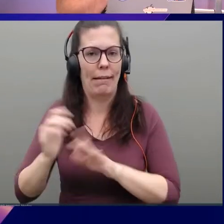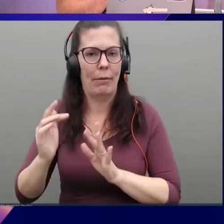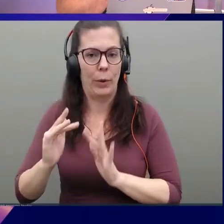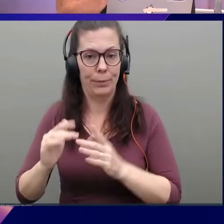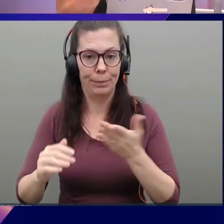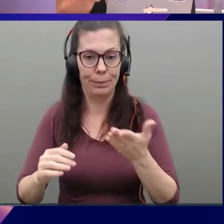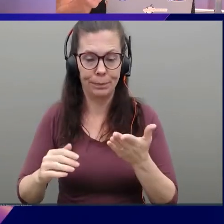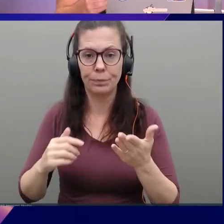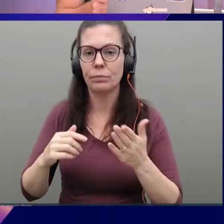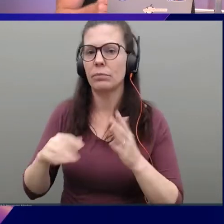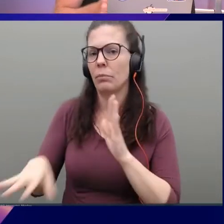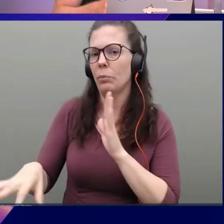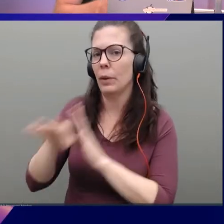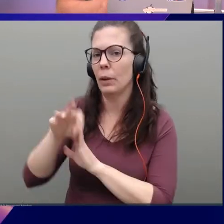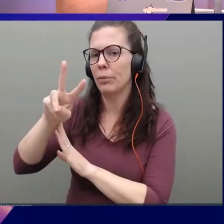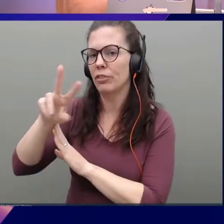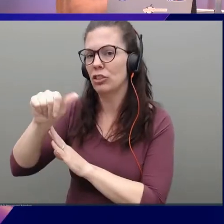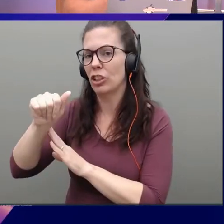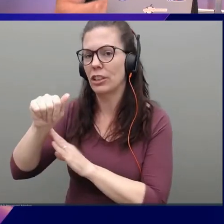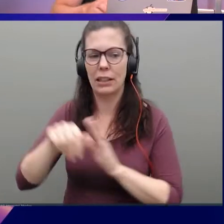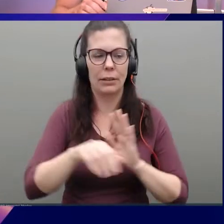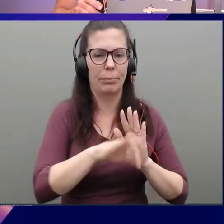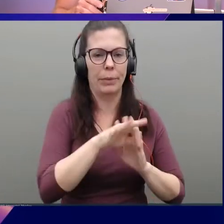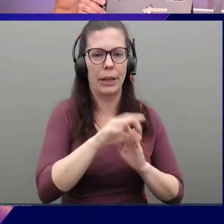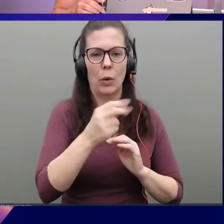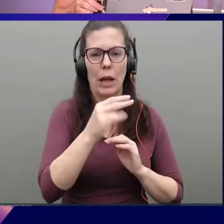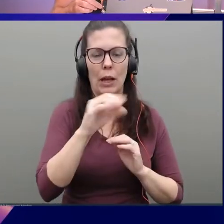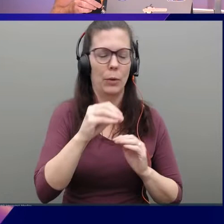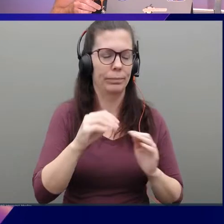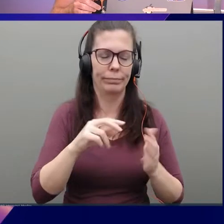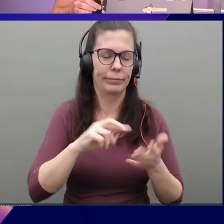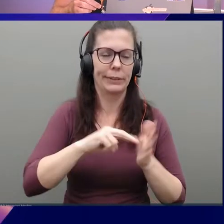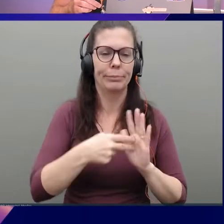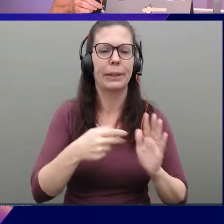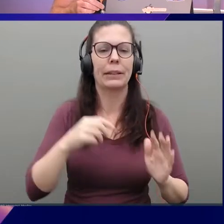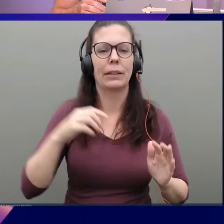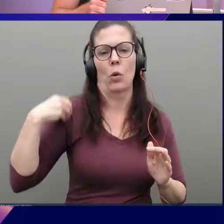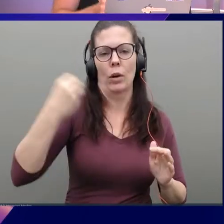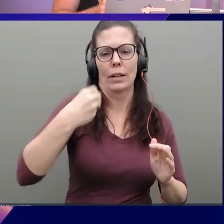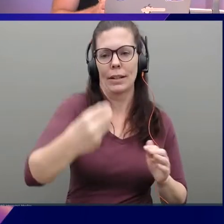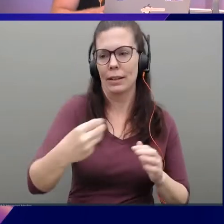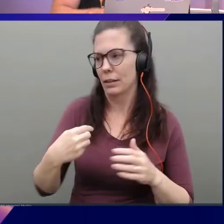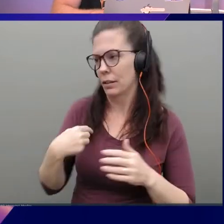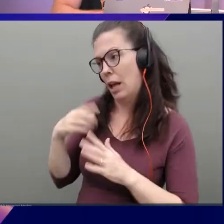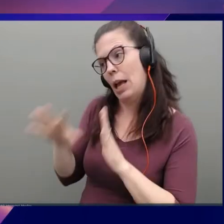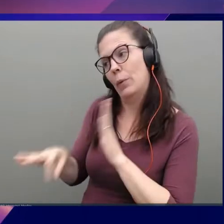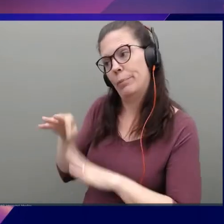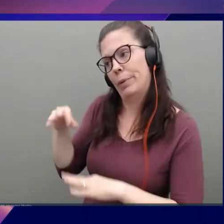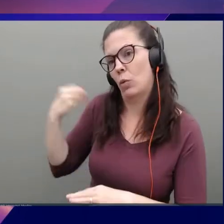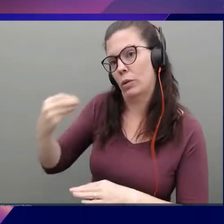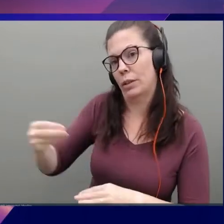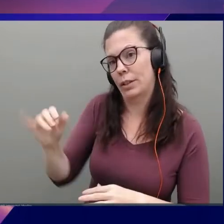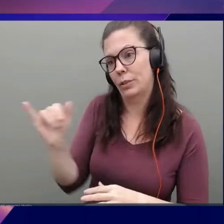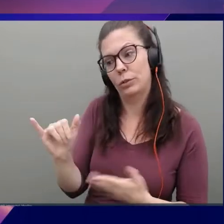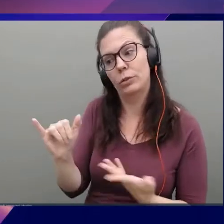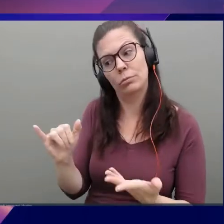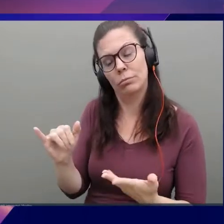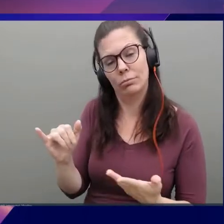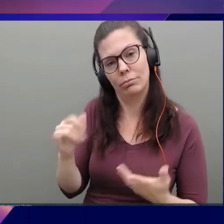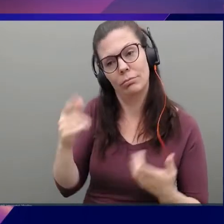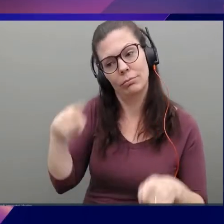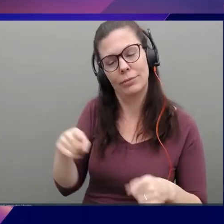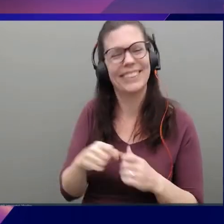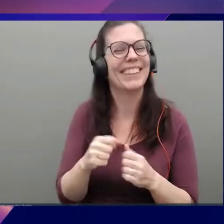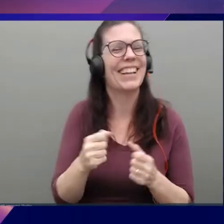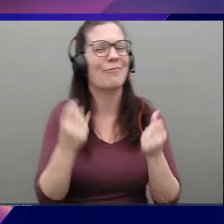choose Virginia and Ohio. Sorry, Oregon. And- I to say I choose Oregon too. I mean- And so it's multi-choice. I